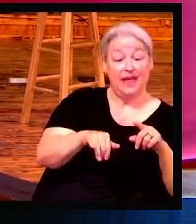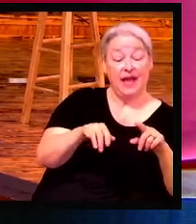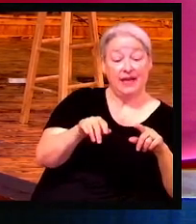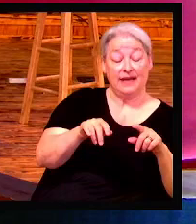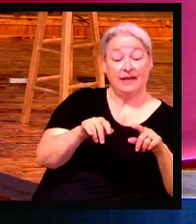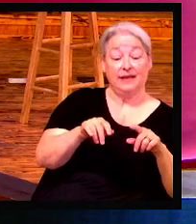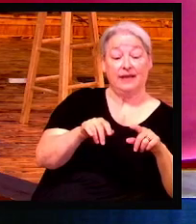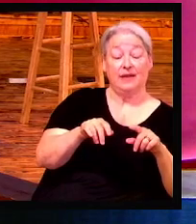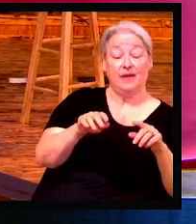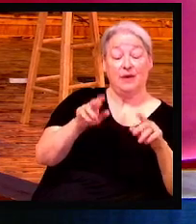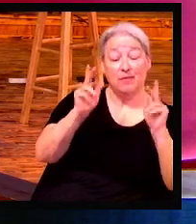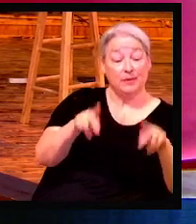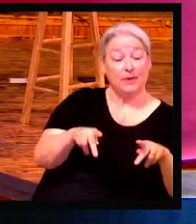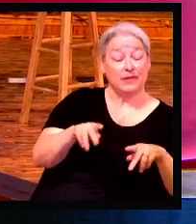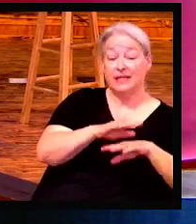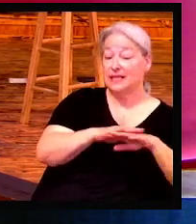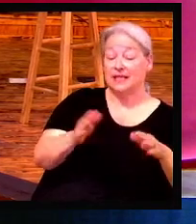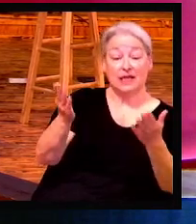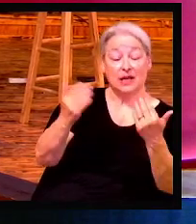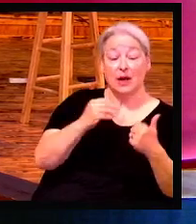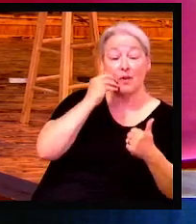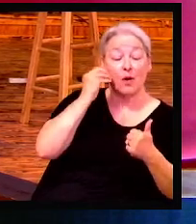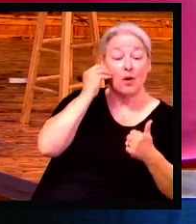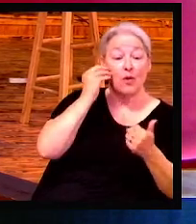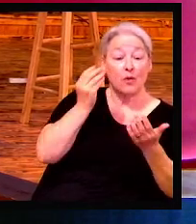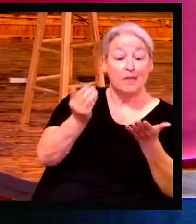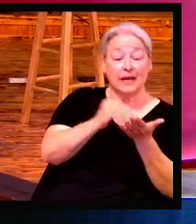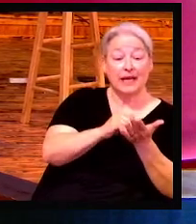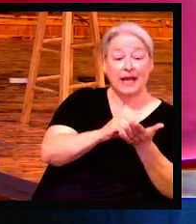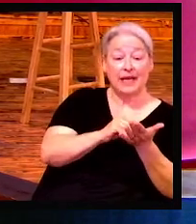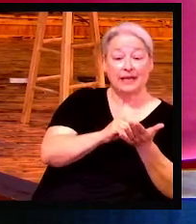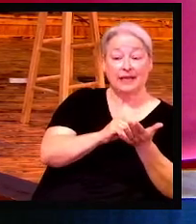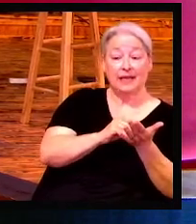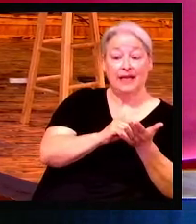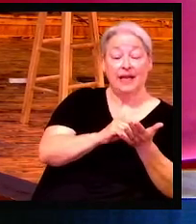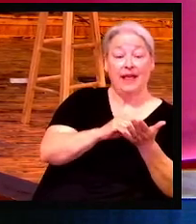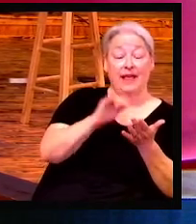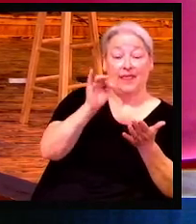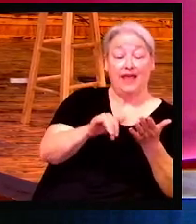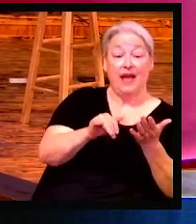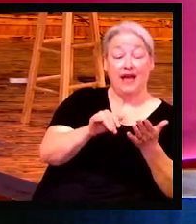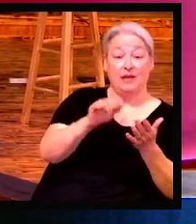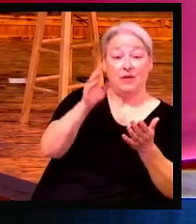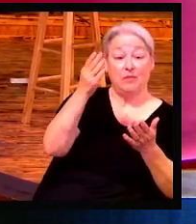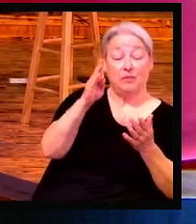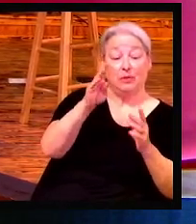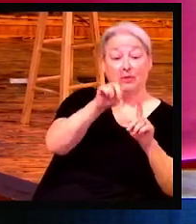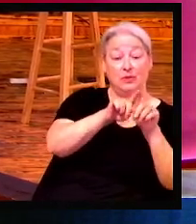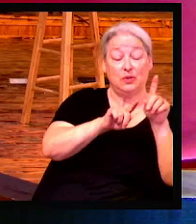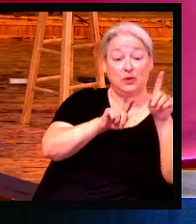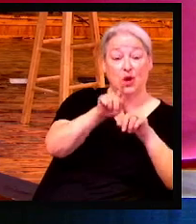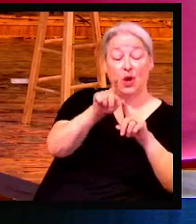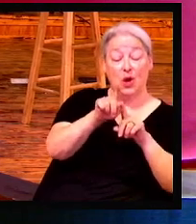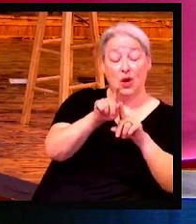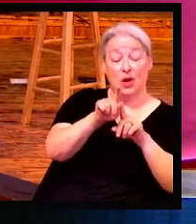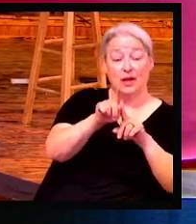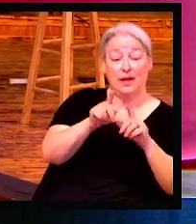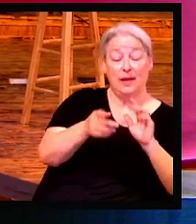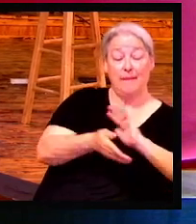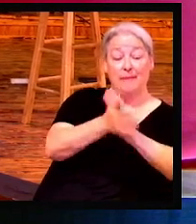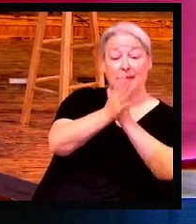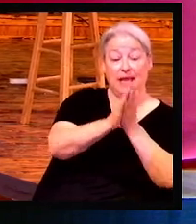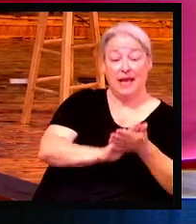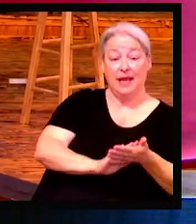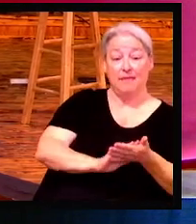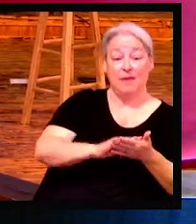star. And so if you ever see, you think veterans get excited when you say, appreciate your service, you imagine what a gold star family